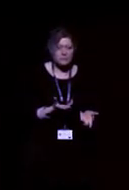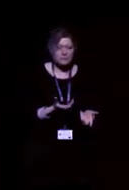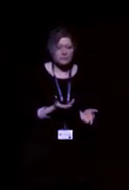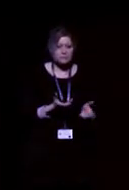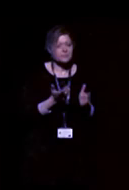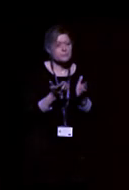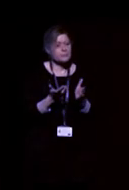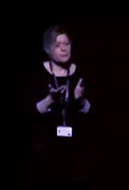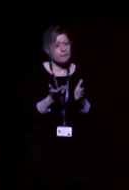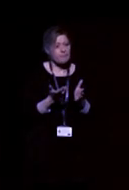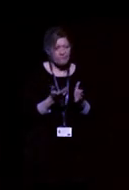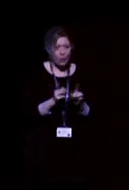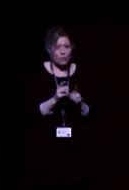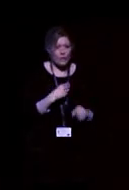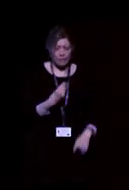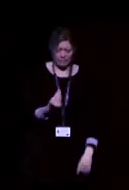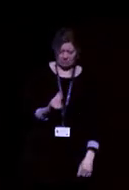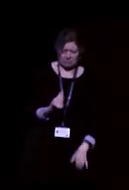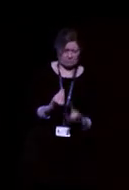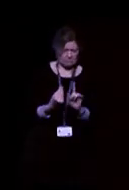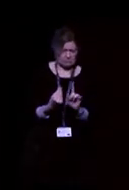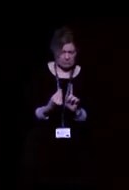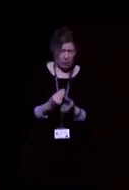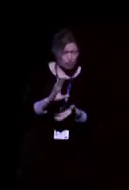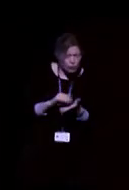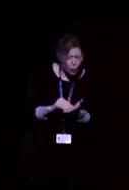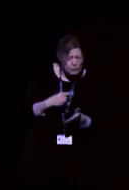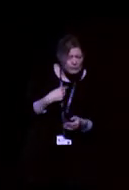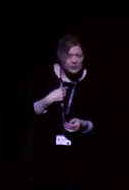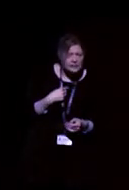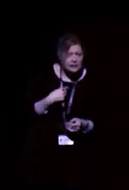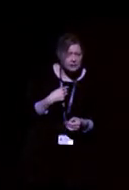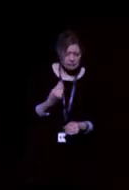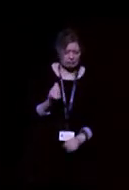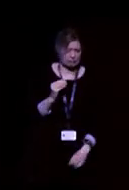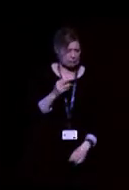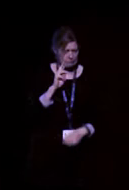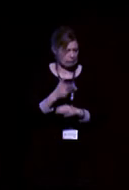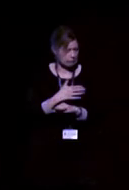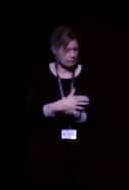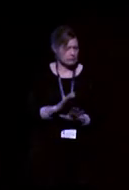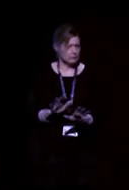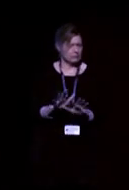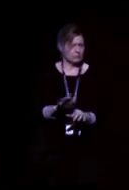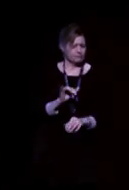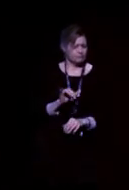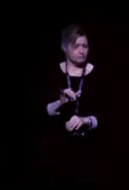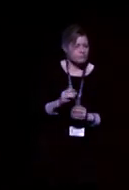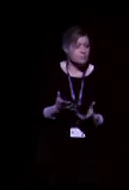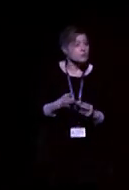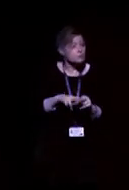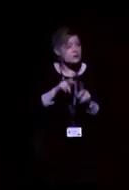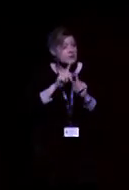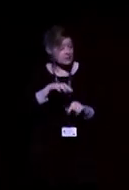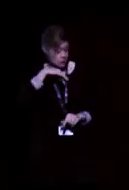Also, what is that microphone? Is it a recording device? People aren't familiar with them. But if that teacher